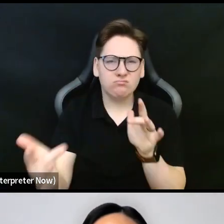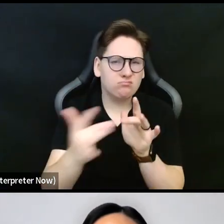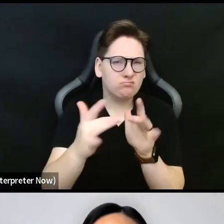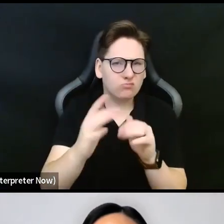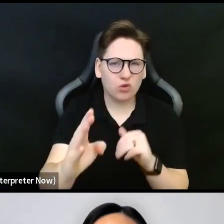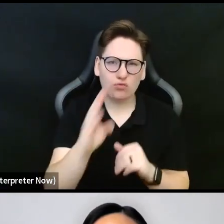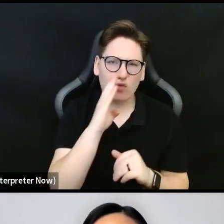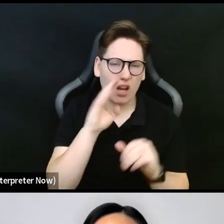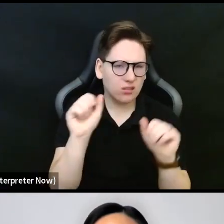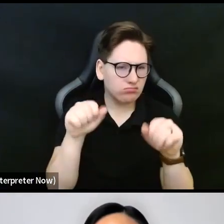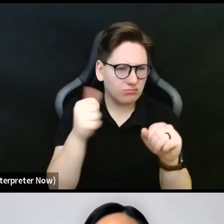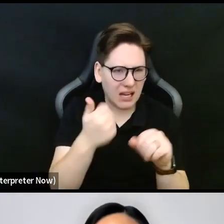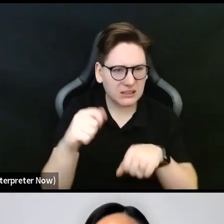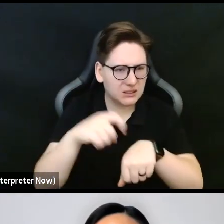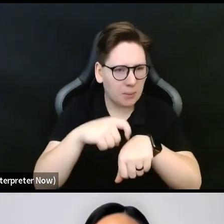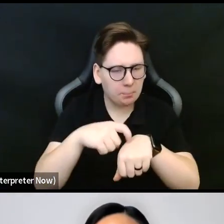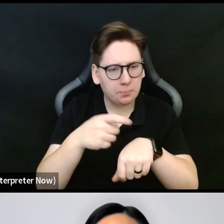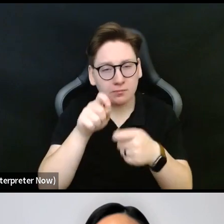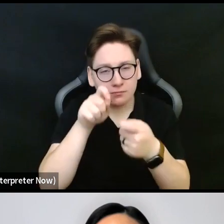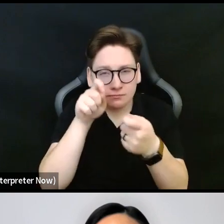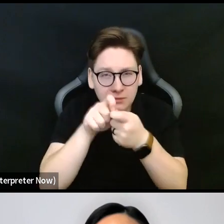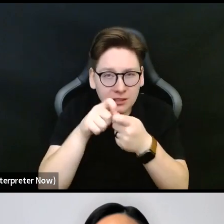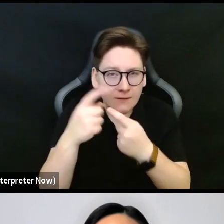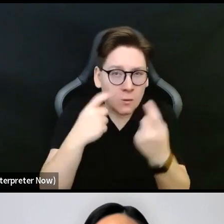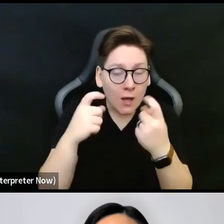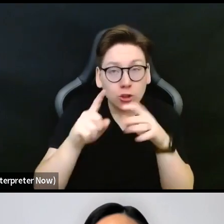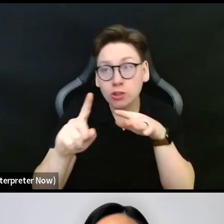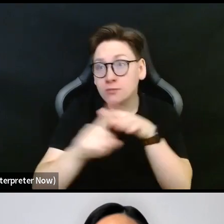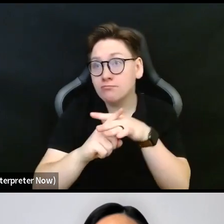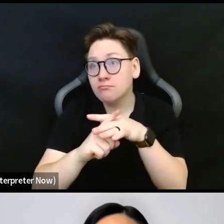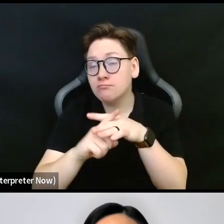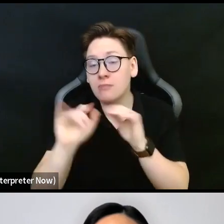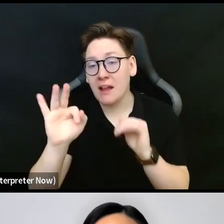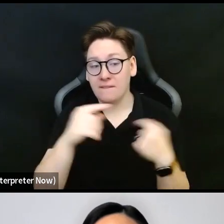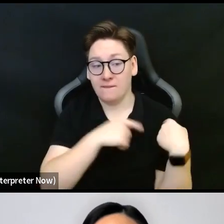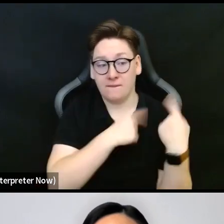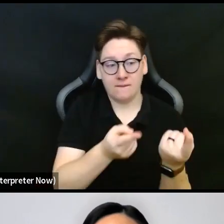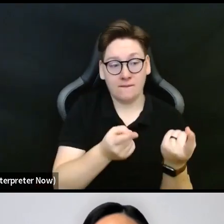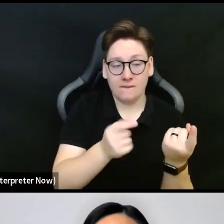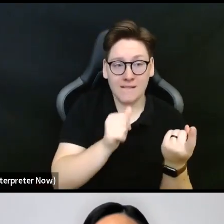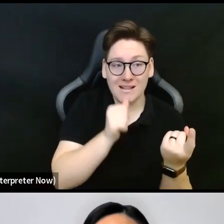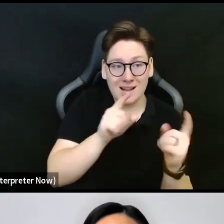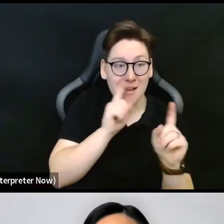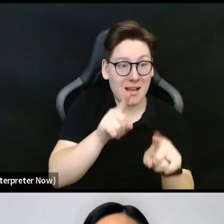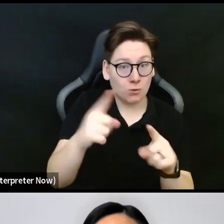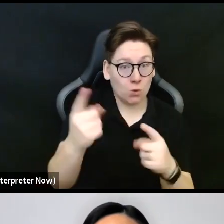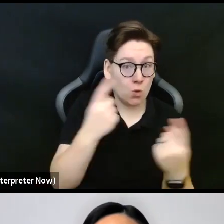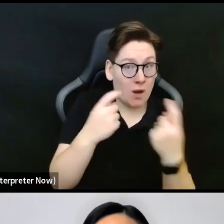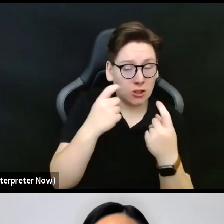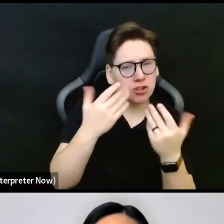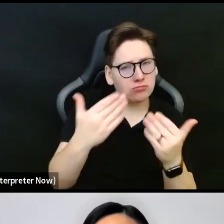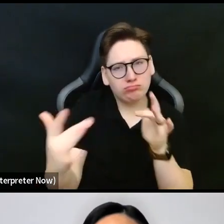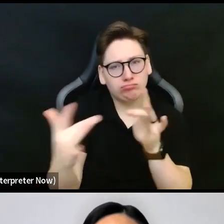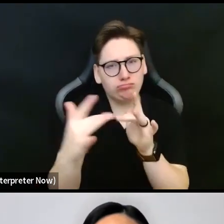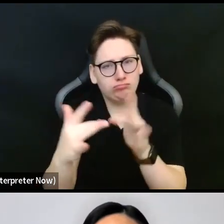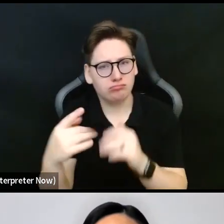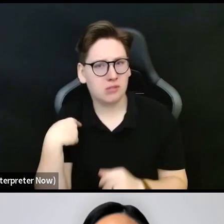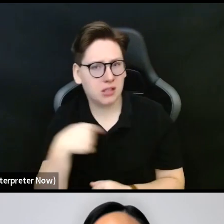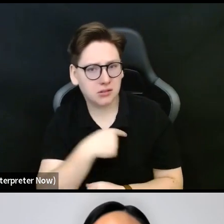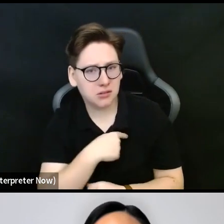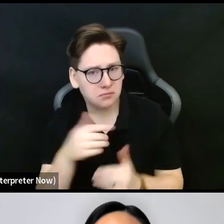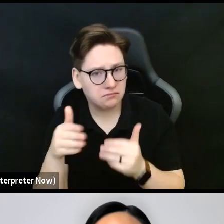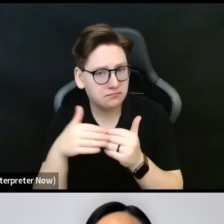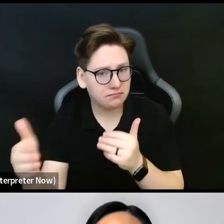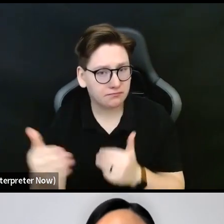particularly with specific questions if we have not been able to answer them to your satisfaction